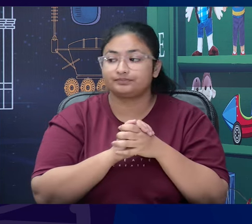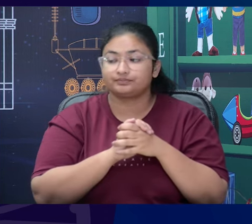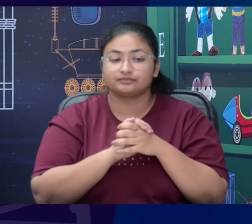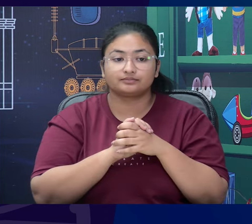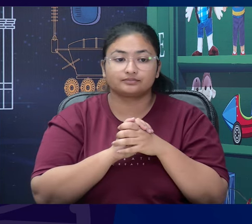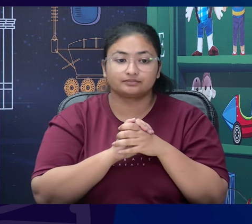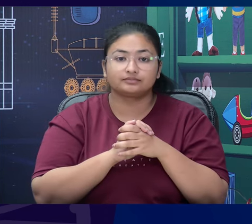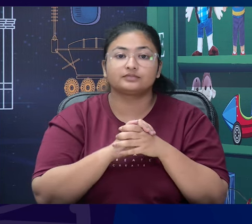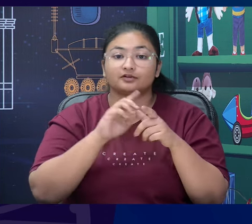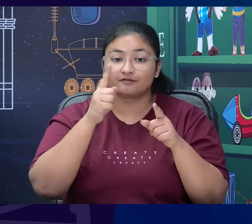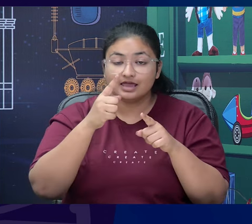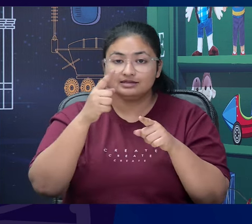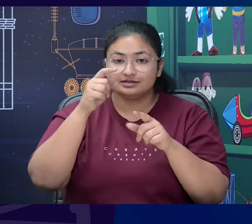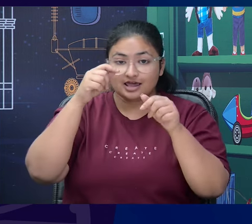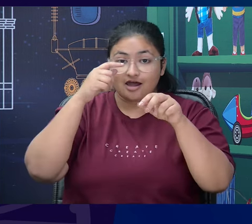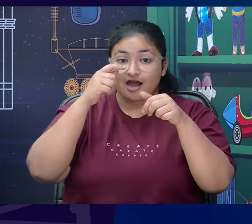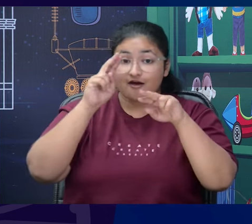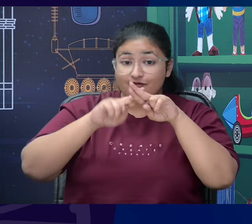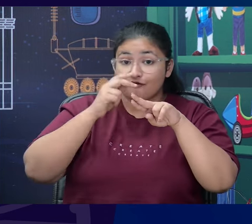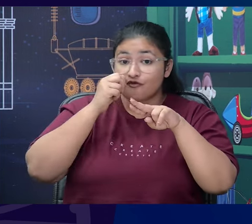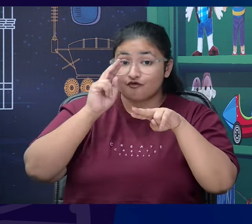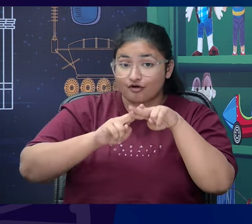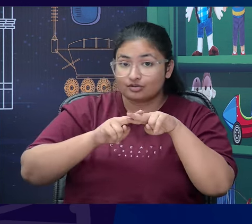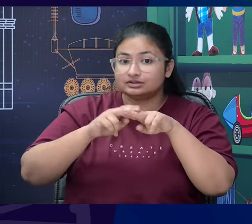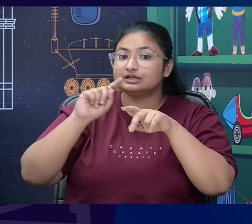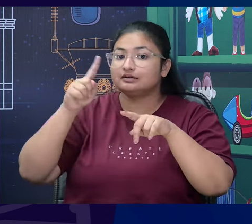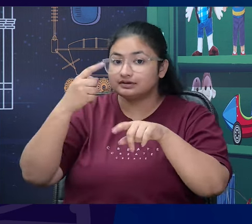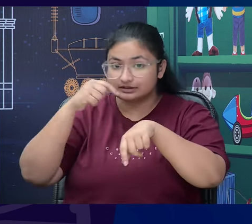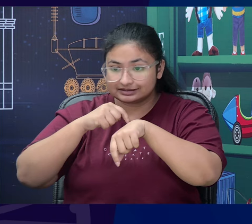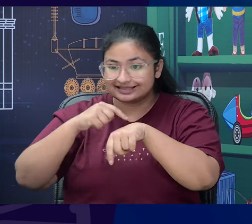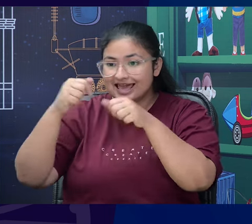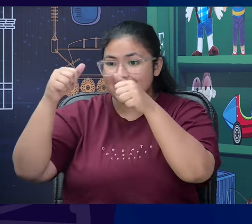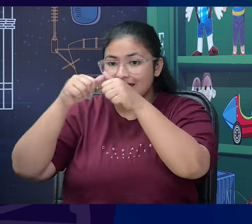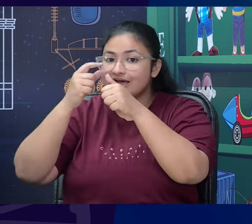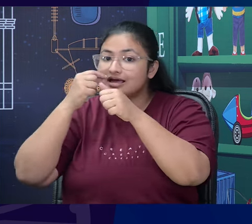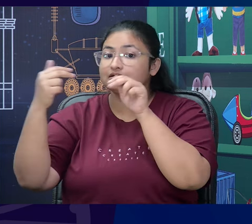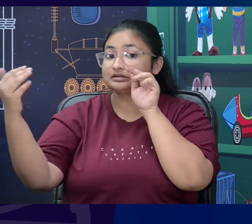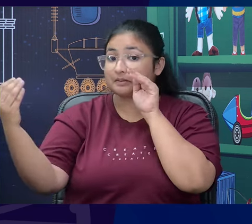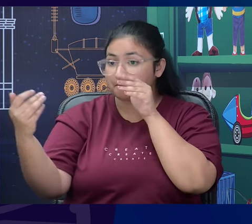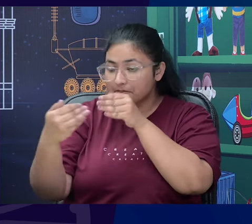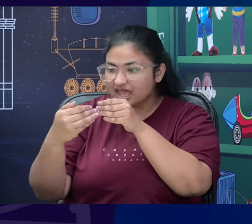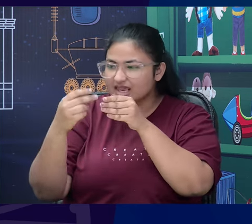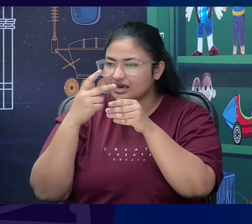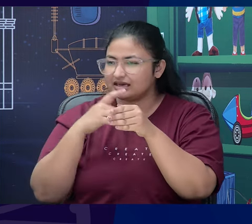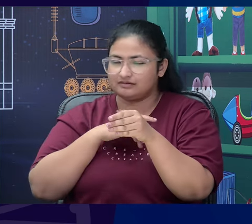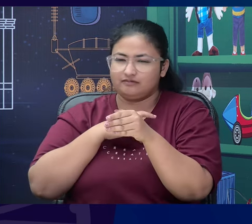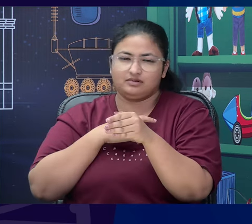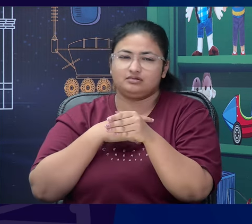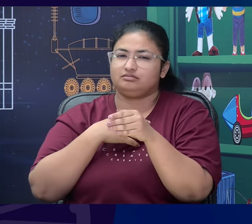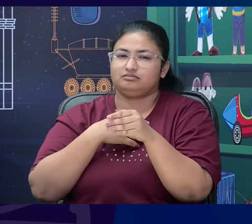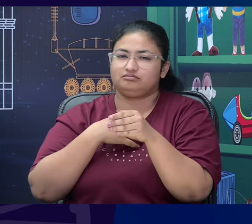disappointed upon meeting Ausubal. Yes, Tanvi you are absolutely right there and what happens after that?